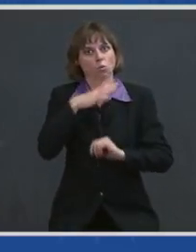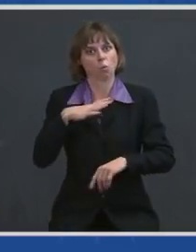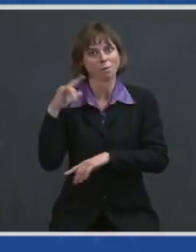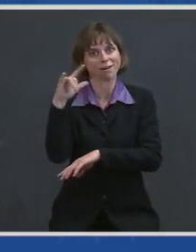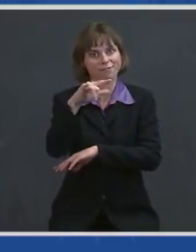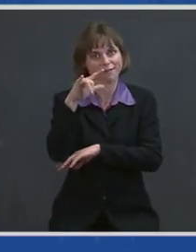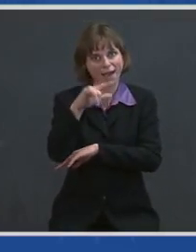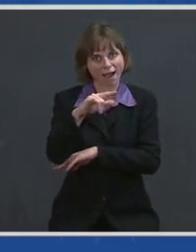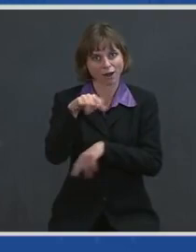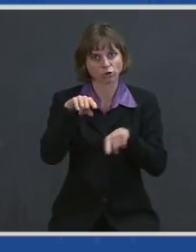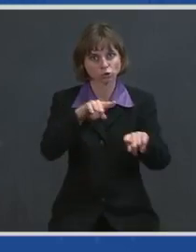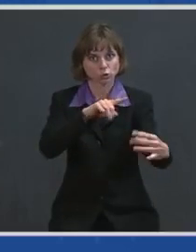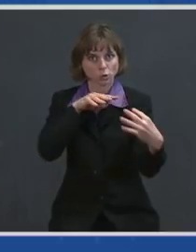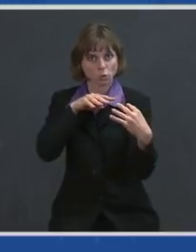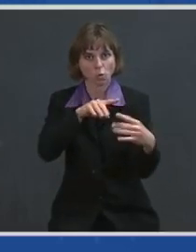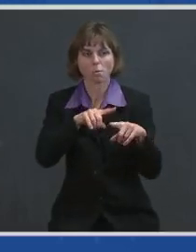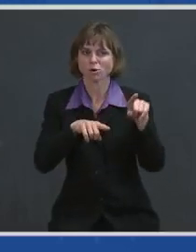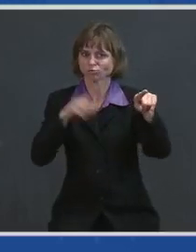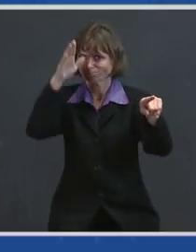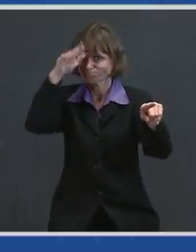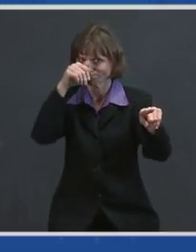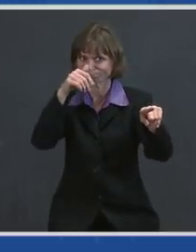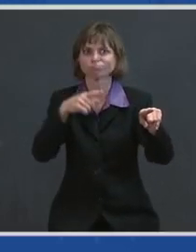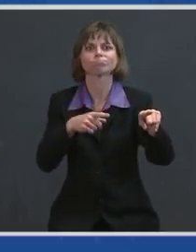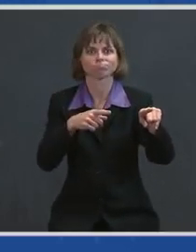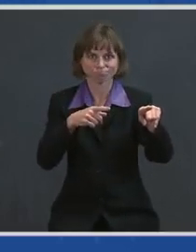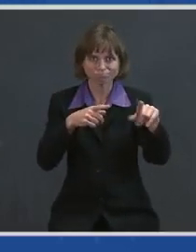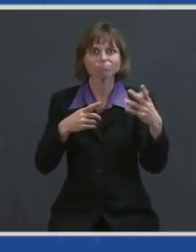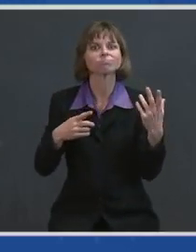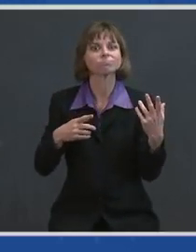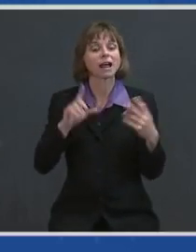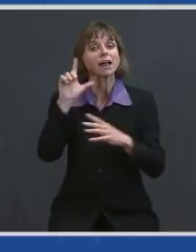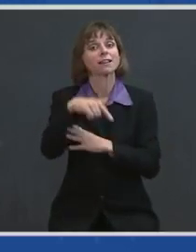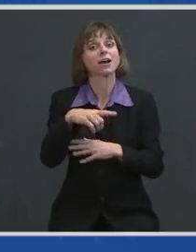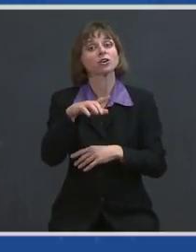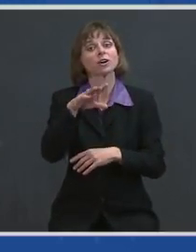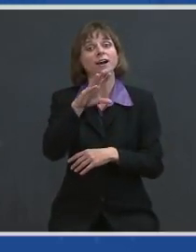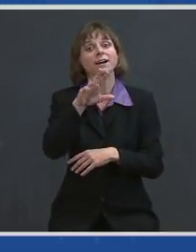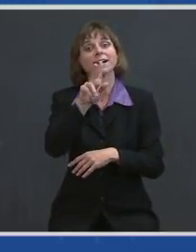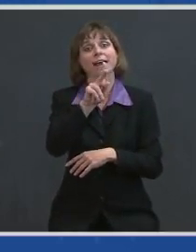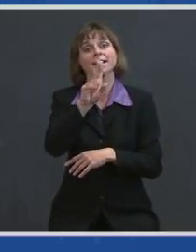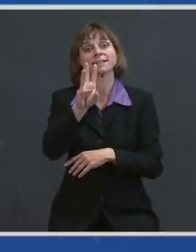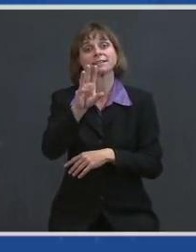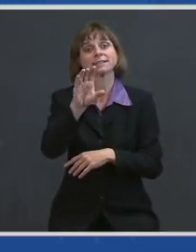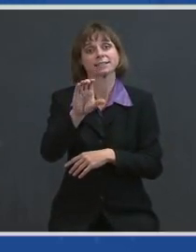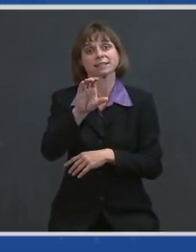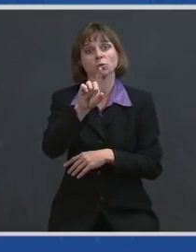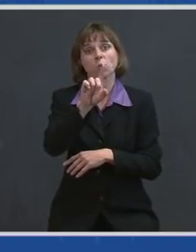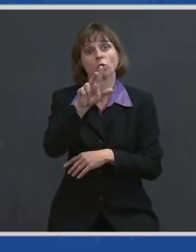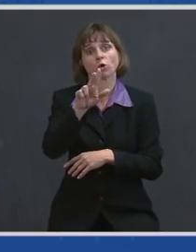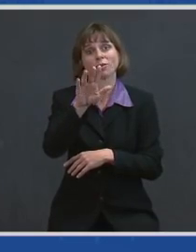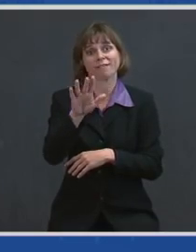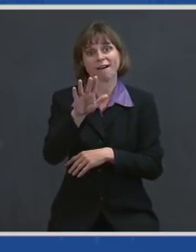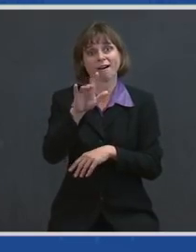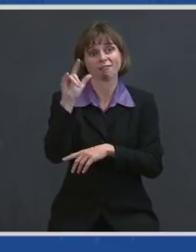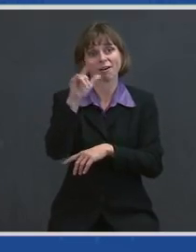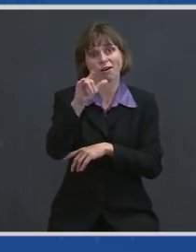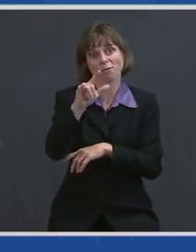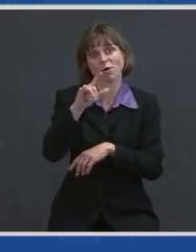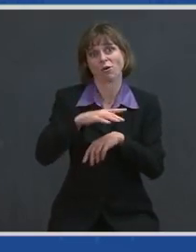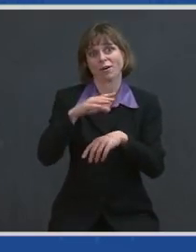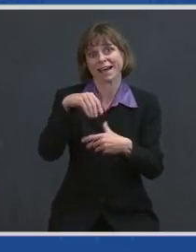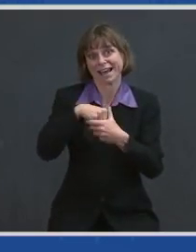And undeterred, she would later fly the KC-135 tanker in combat over the skies of Iraq and